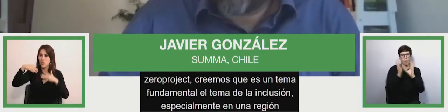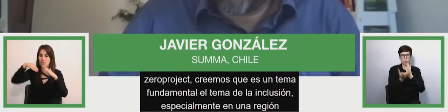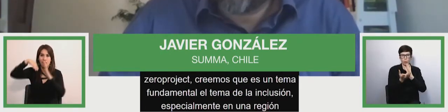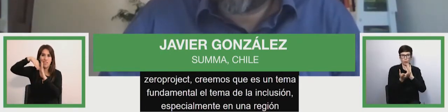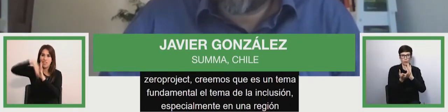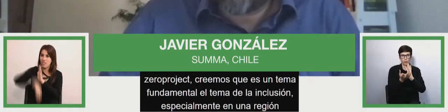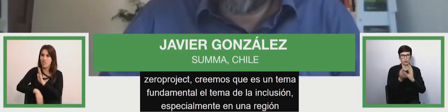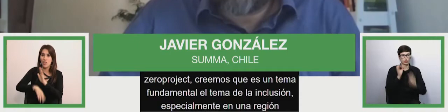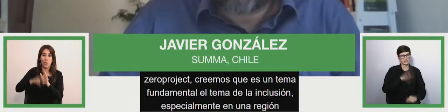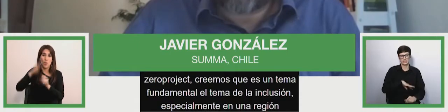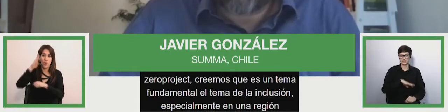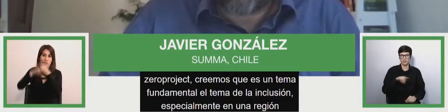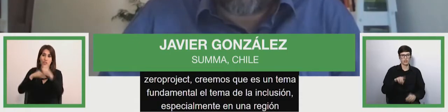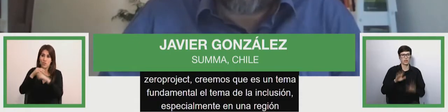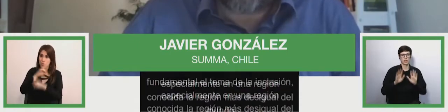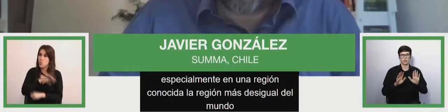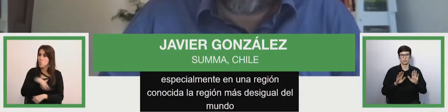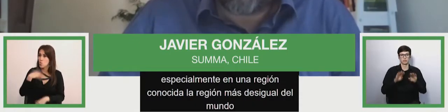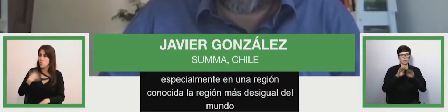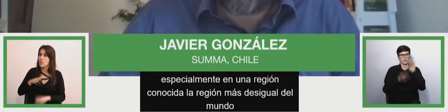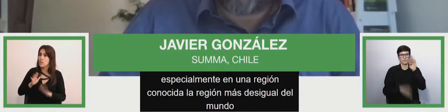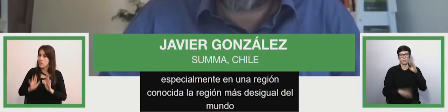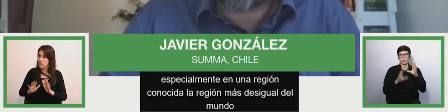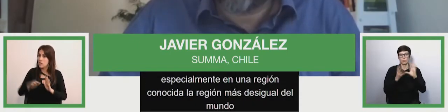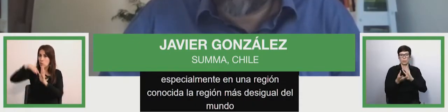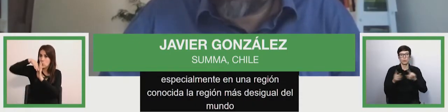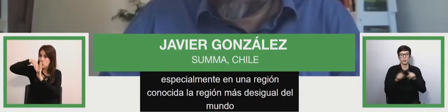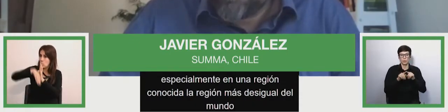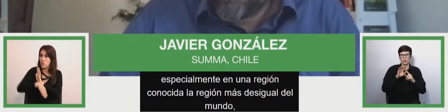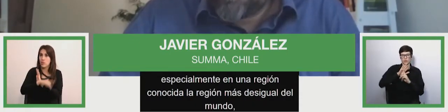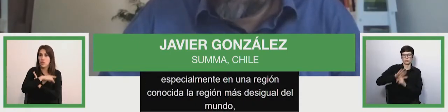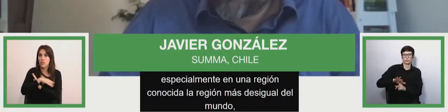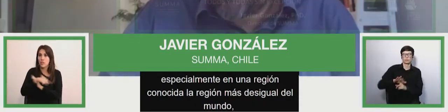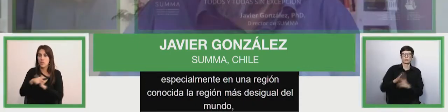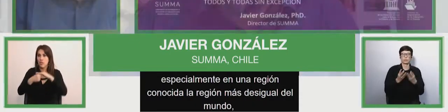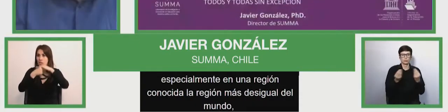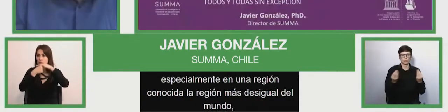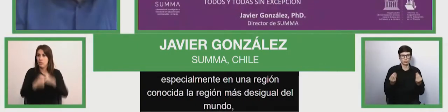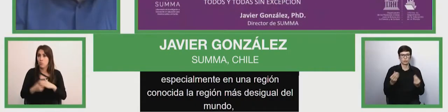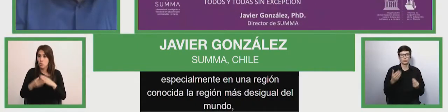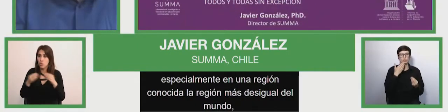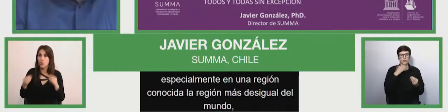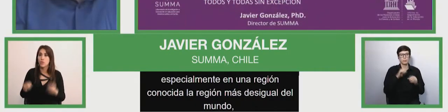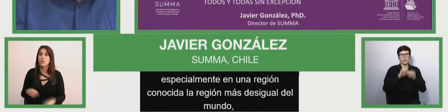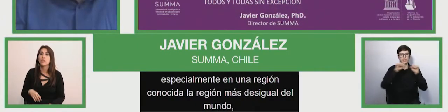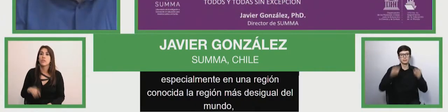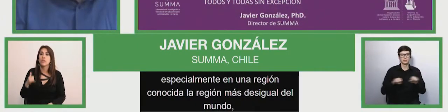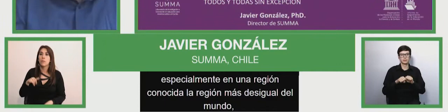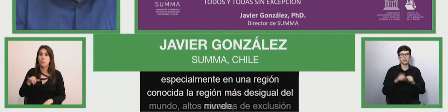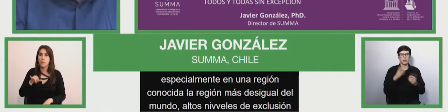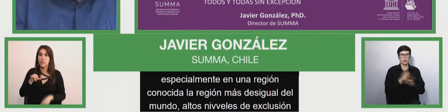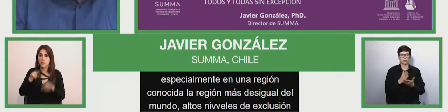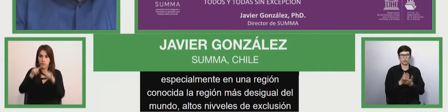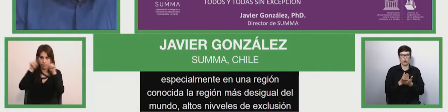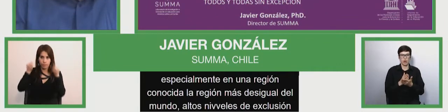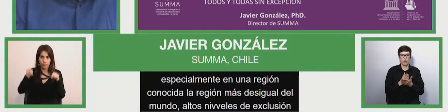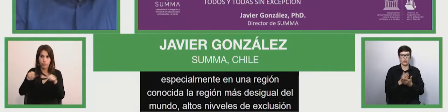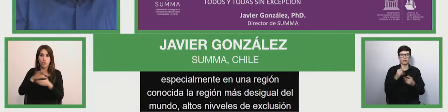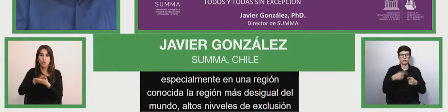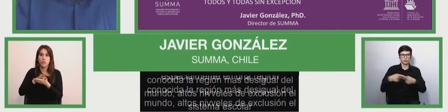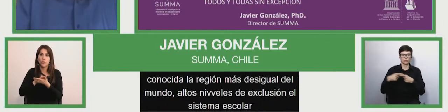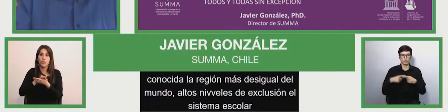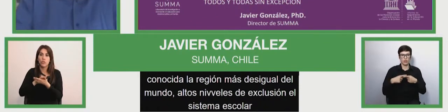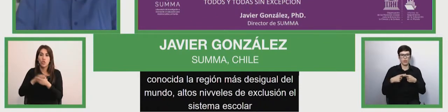with a lot of ability of inclusion, plus in school and community. In the case of education, we